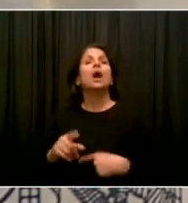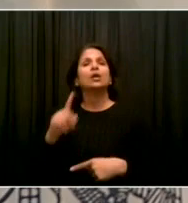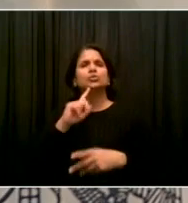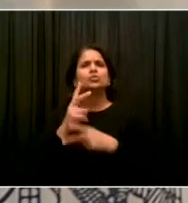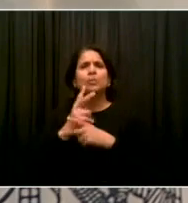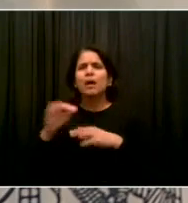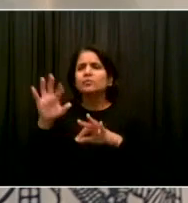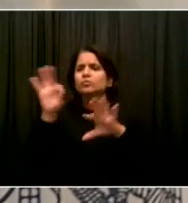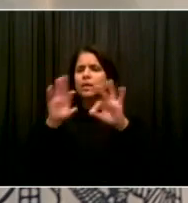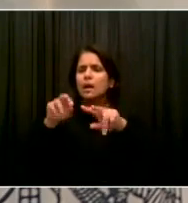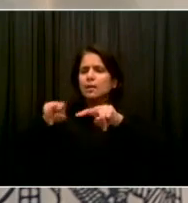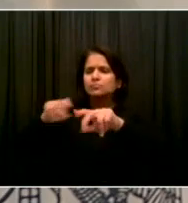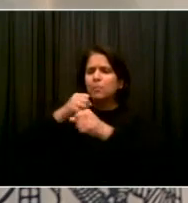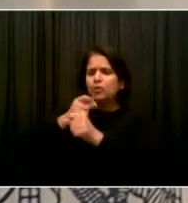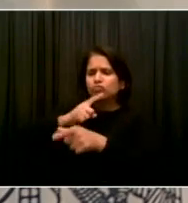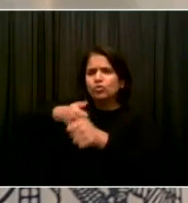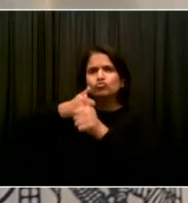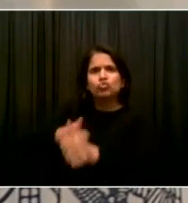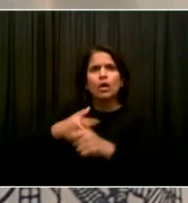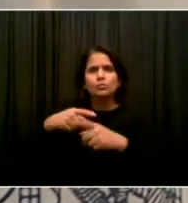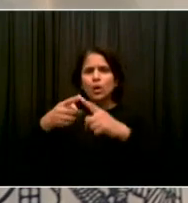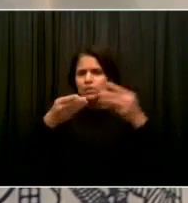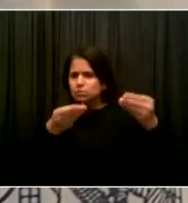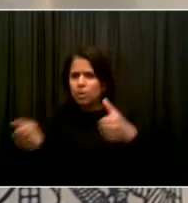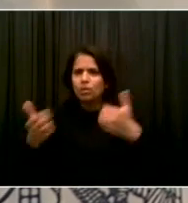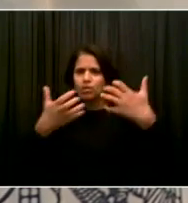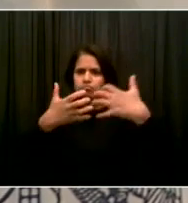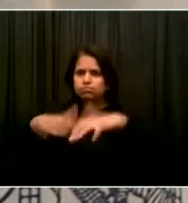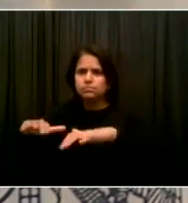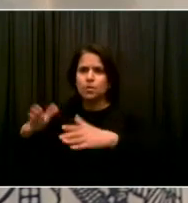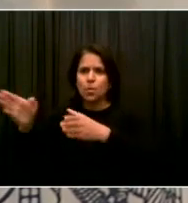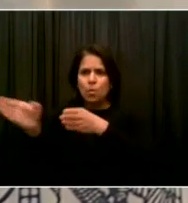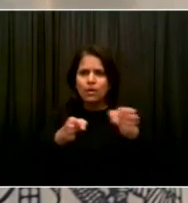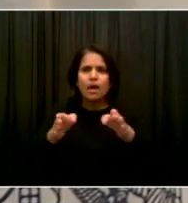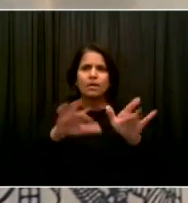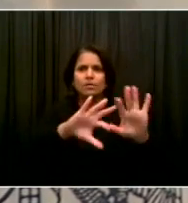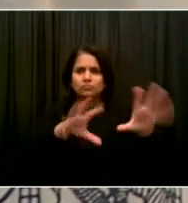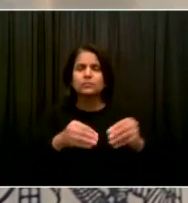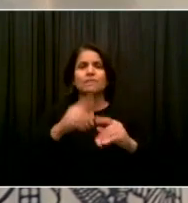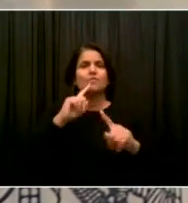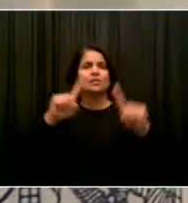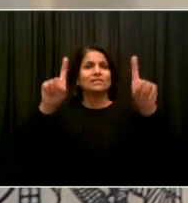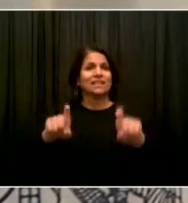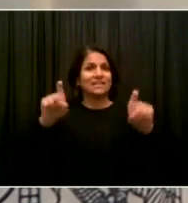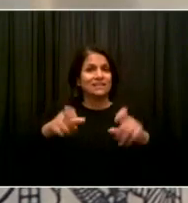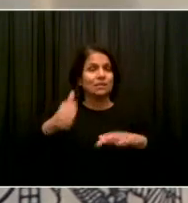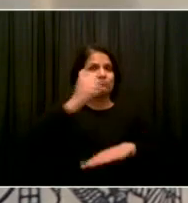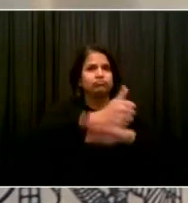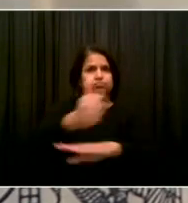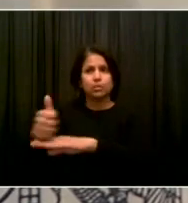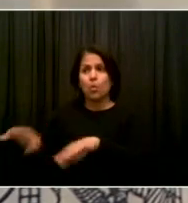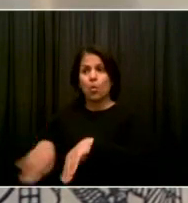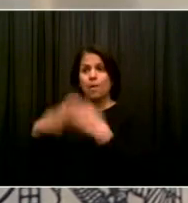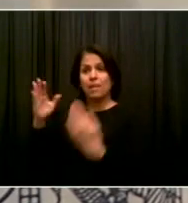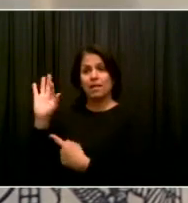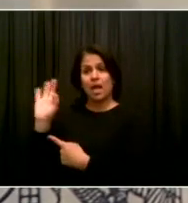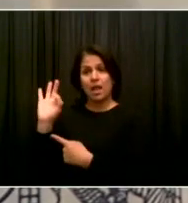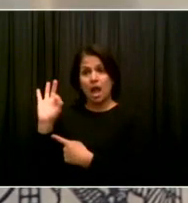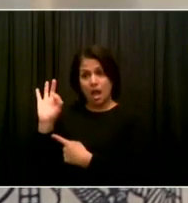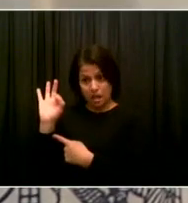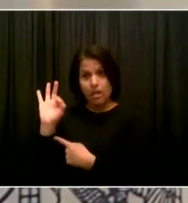if they're going to a site at the assigned hours, they're going to get a quality experience on time, et cetera. And then, of course,